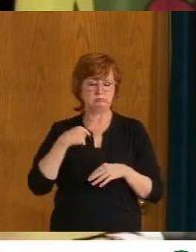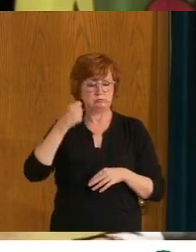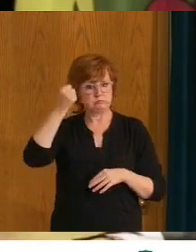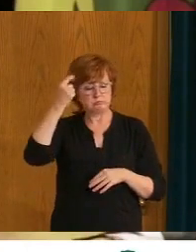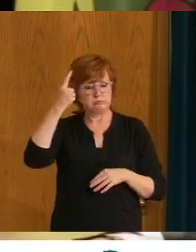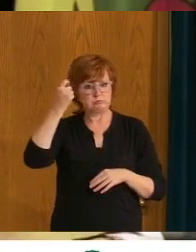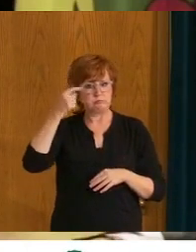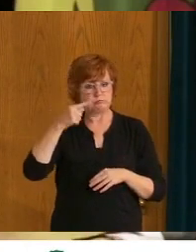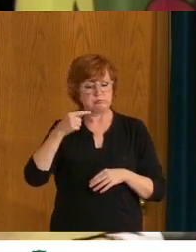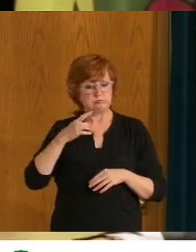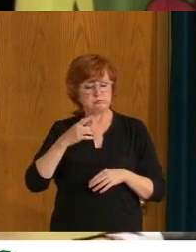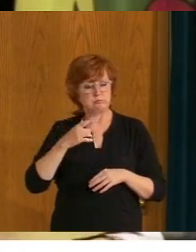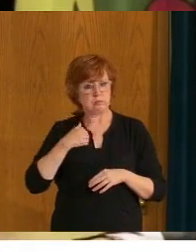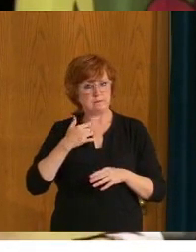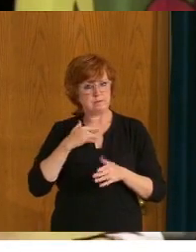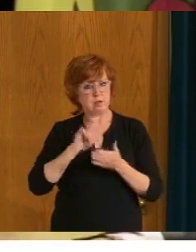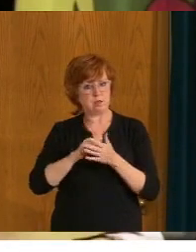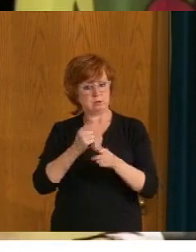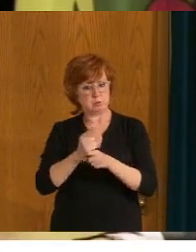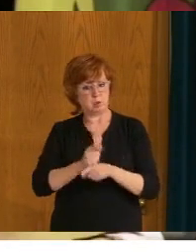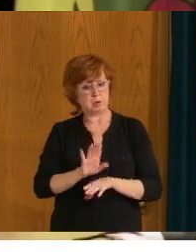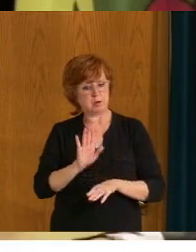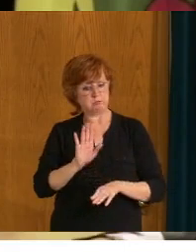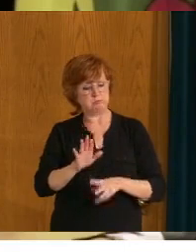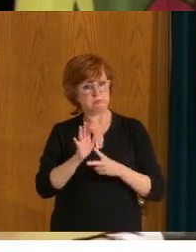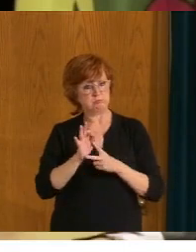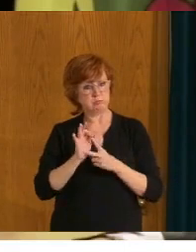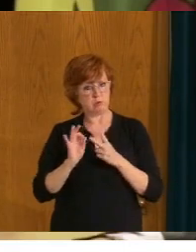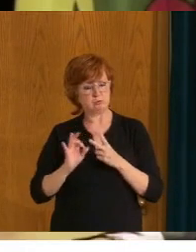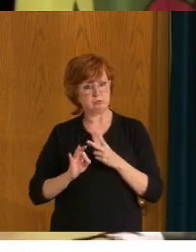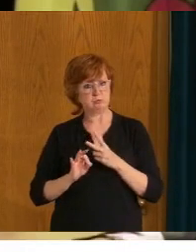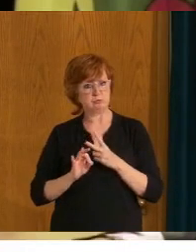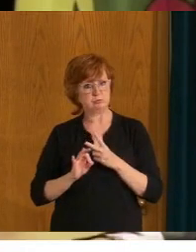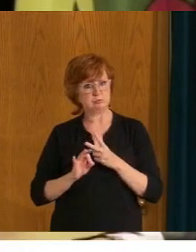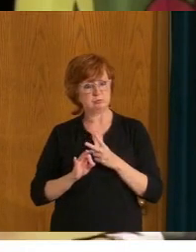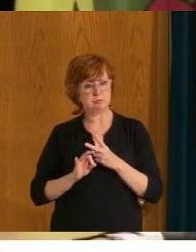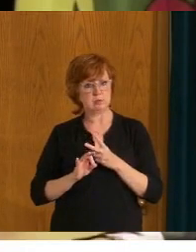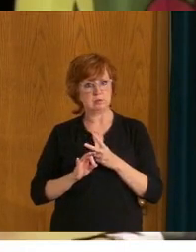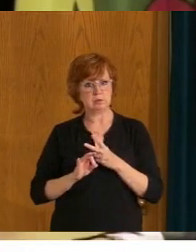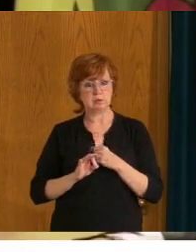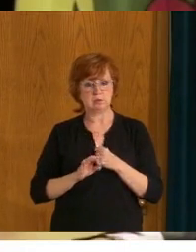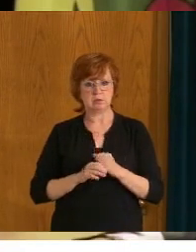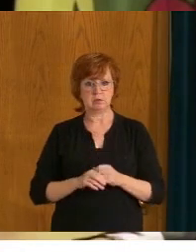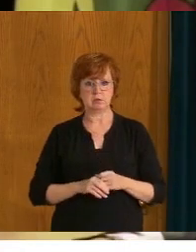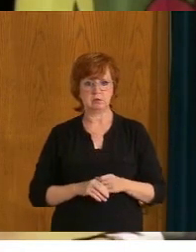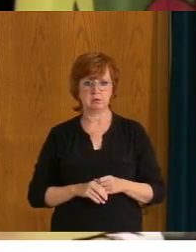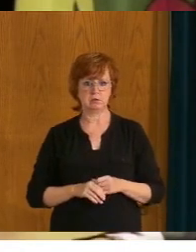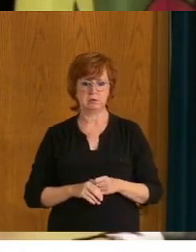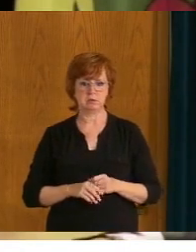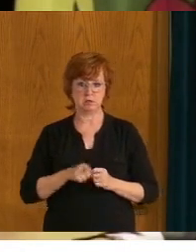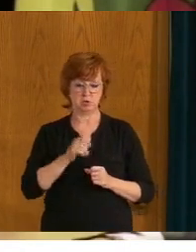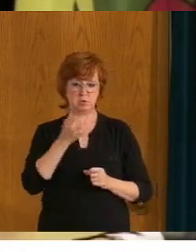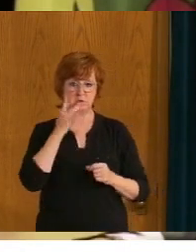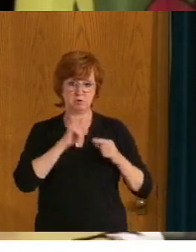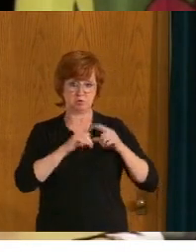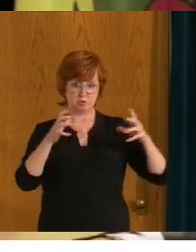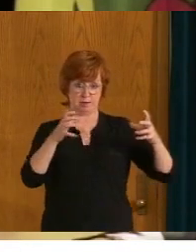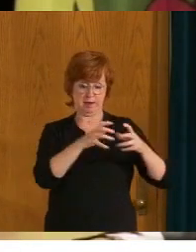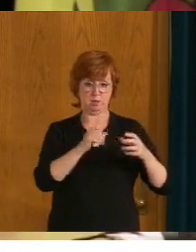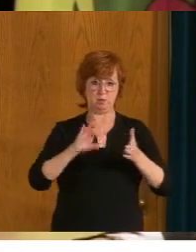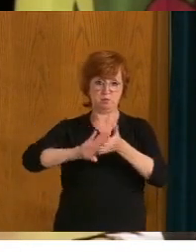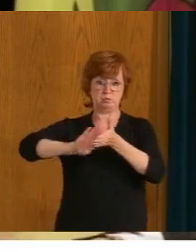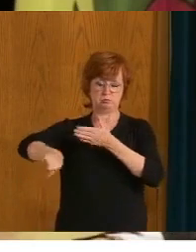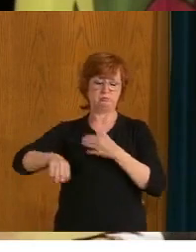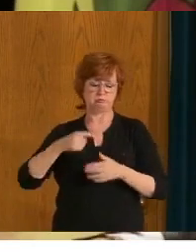being made at the, uh, at the, at the community level, and whether or not to have, uh, a coming together or to, to forego that for a period of time. I